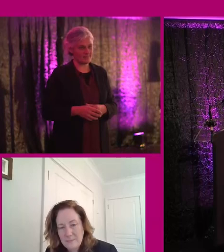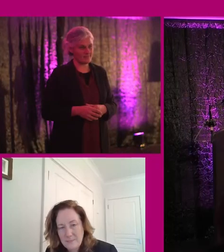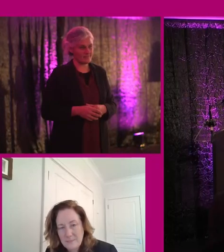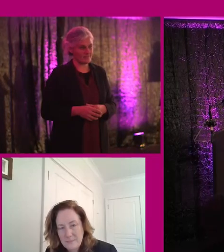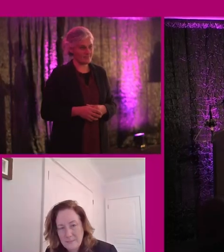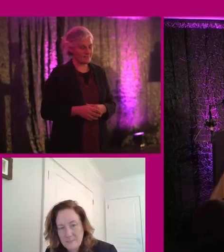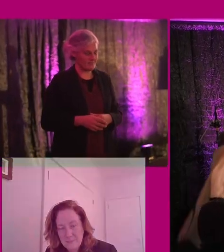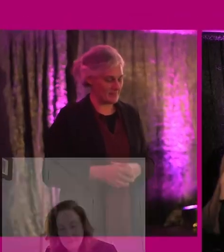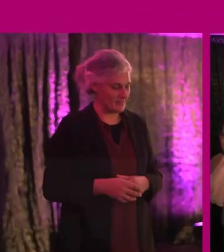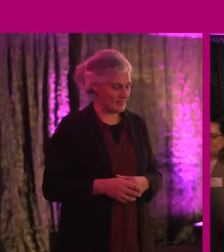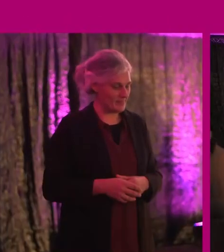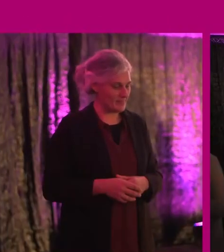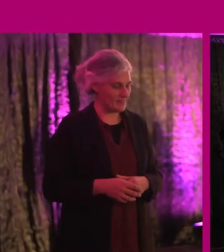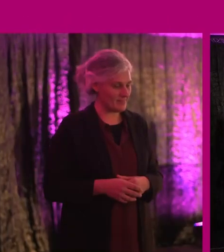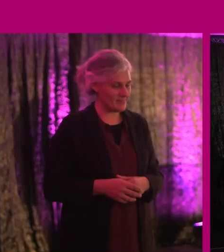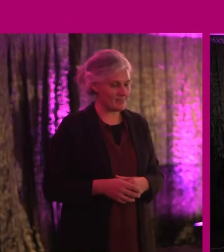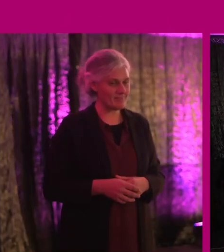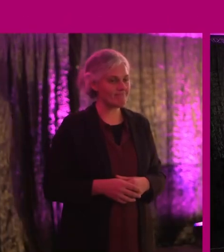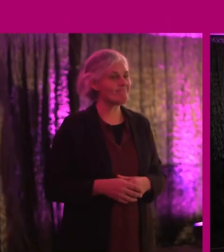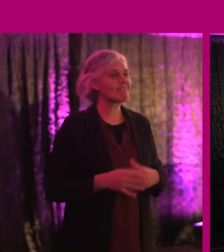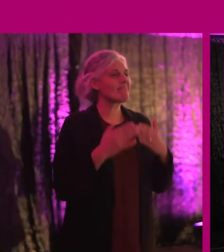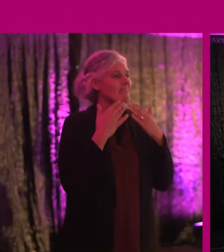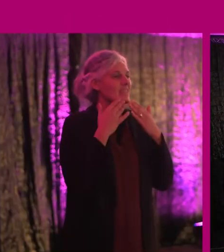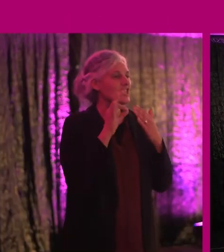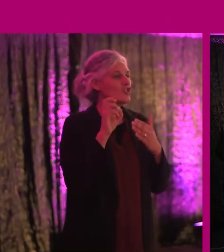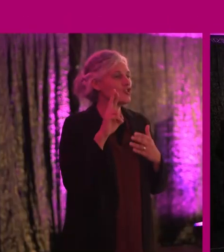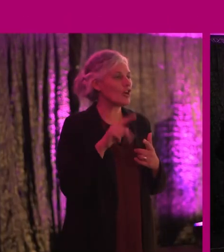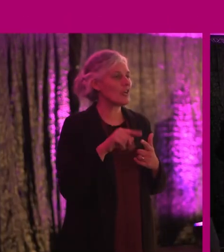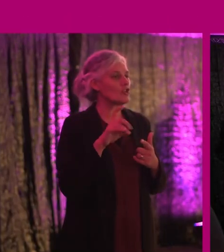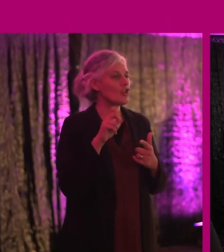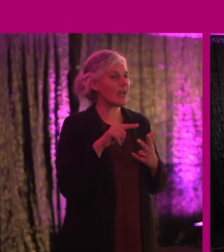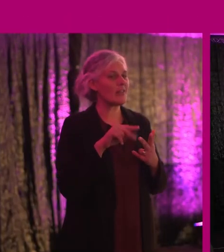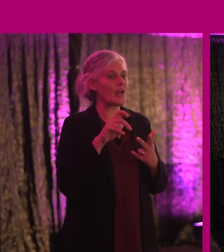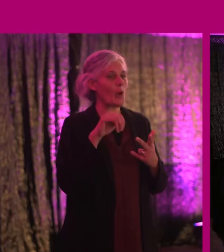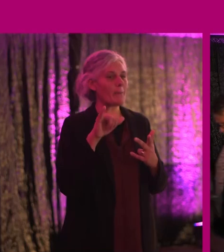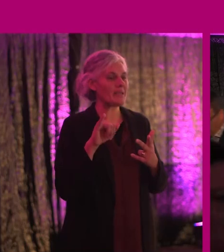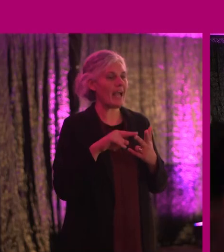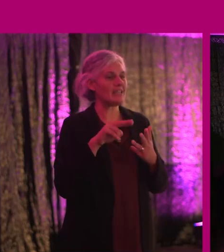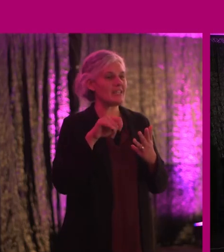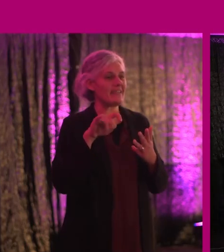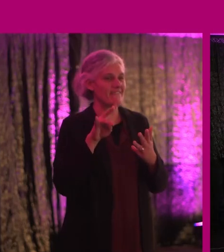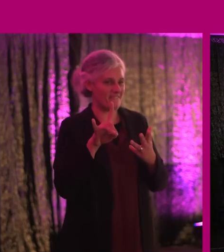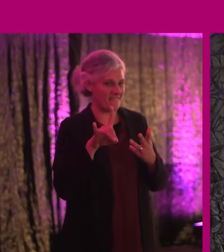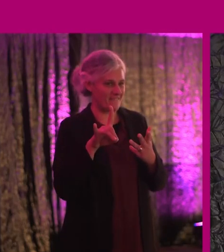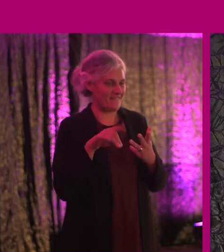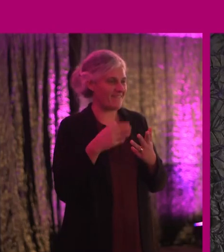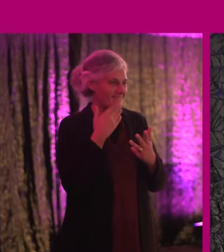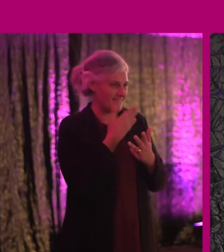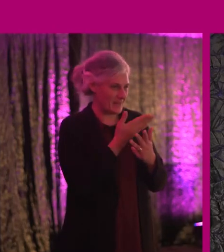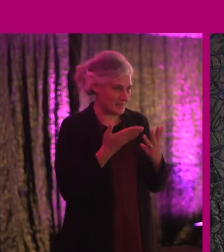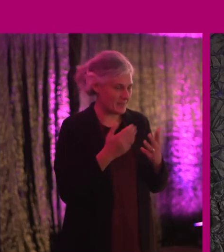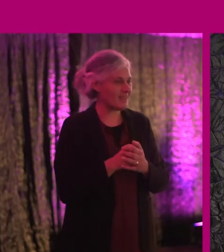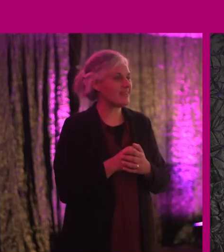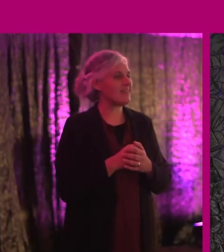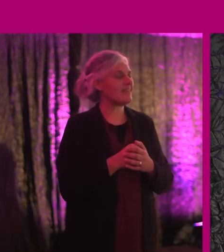Thank you very much, Ger, Donal, Naomi and Niamh. And I am making